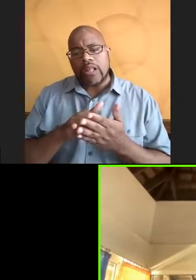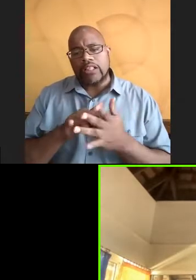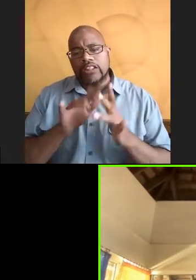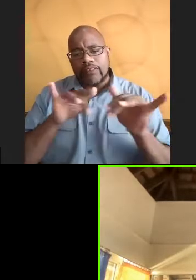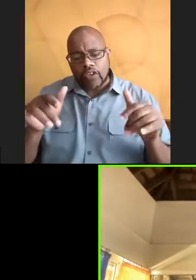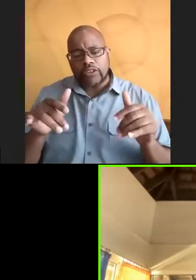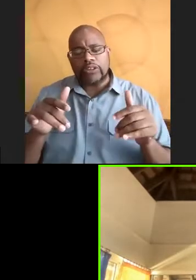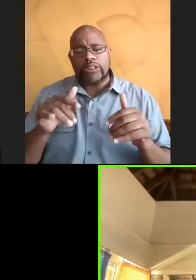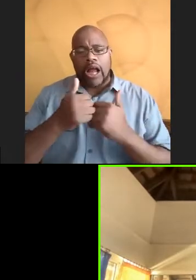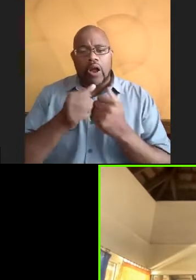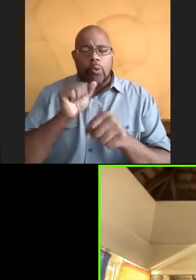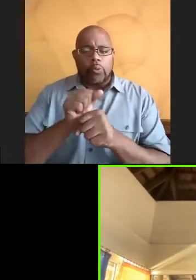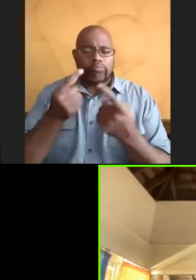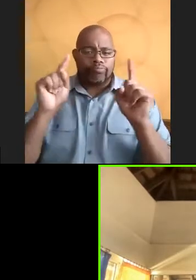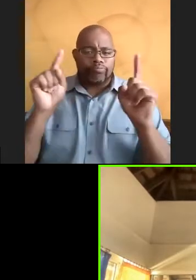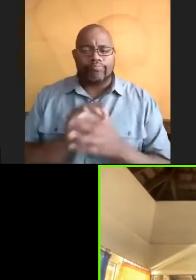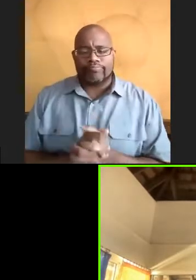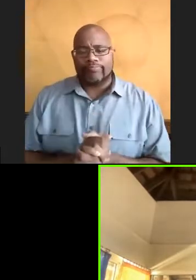can look like that.